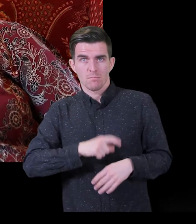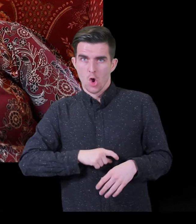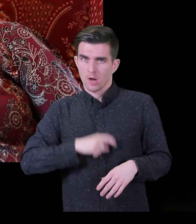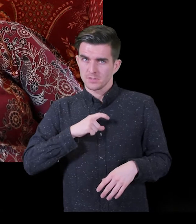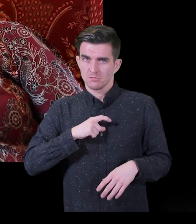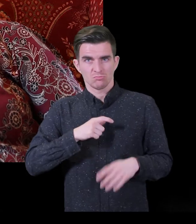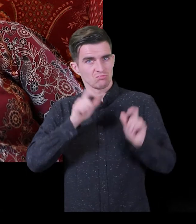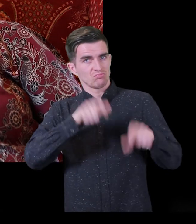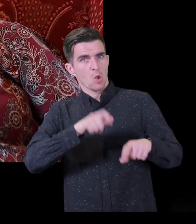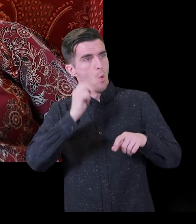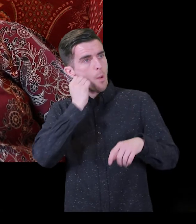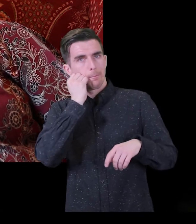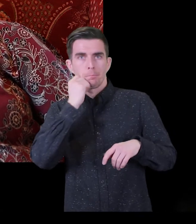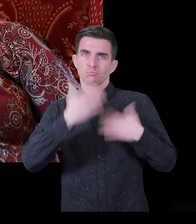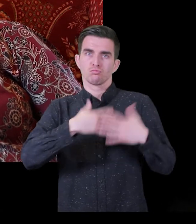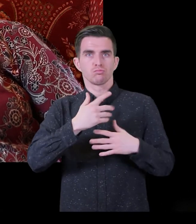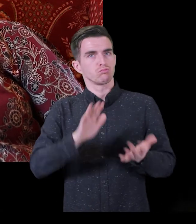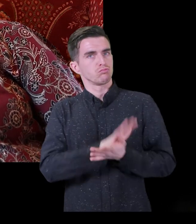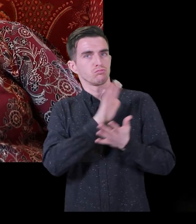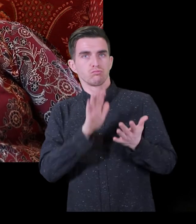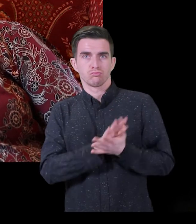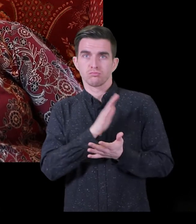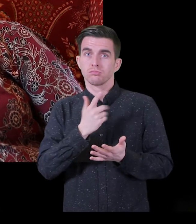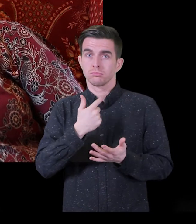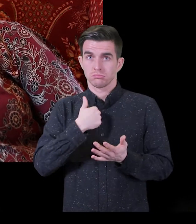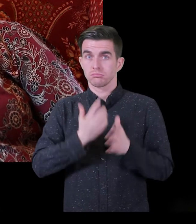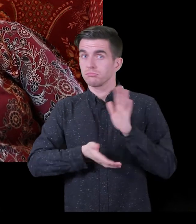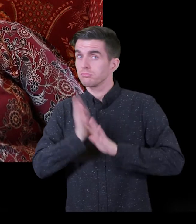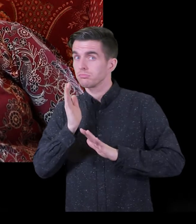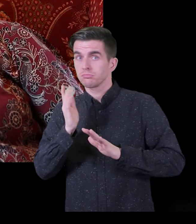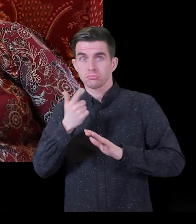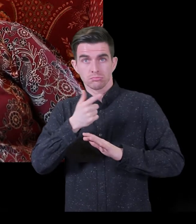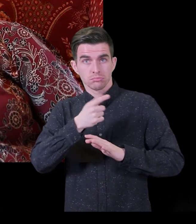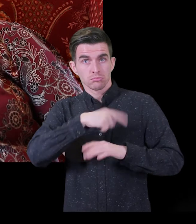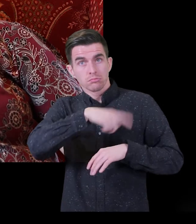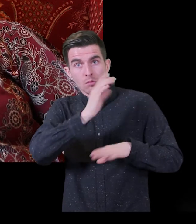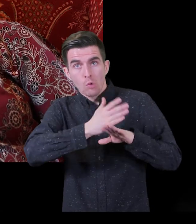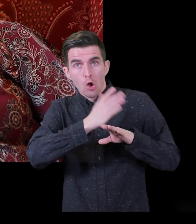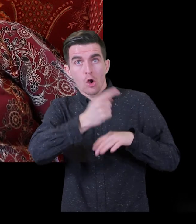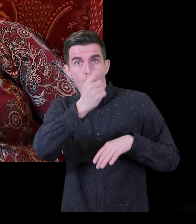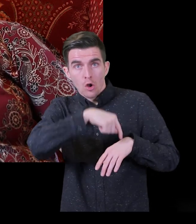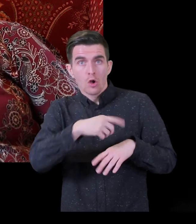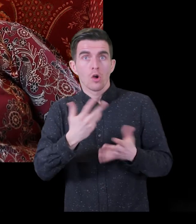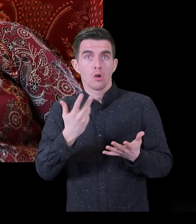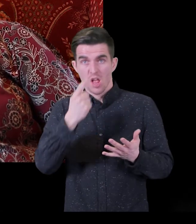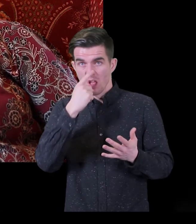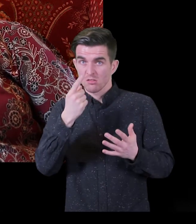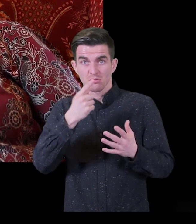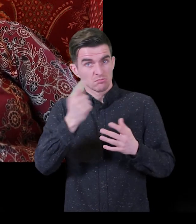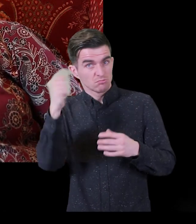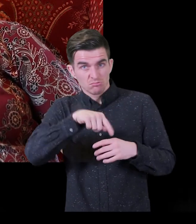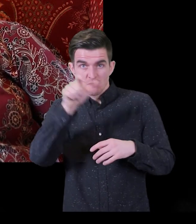own home all the time. He has the confidence then just to stay in the house and be happy there,